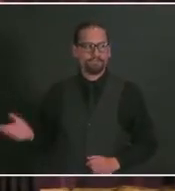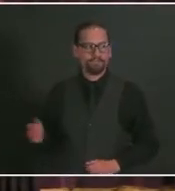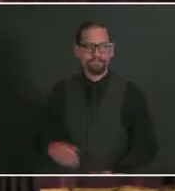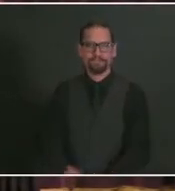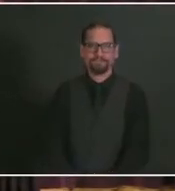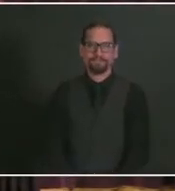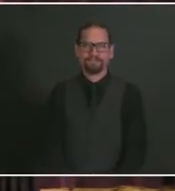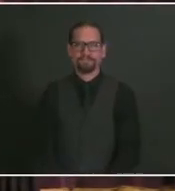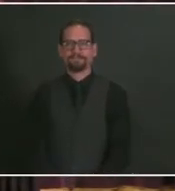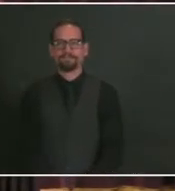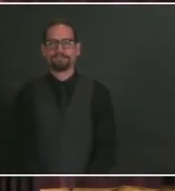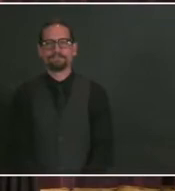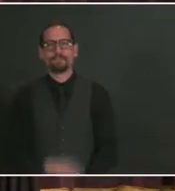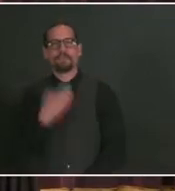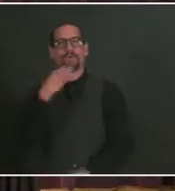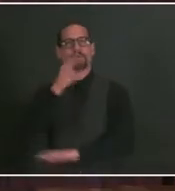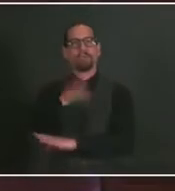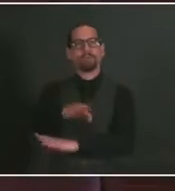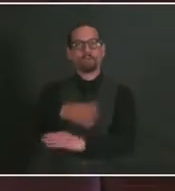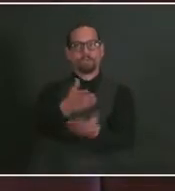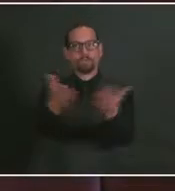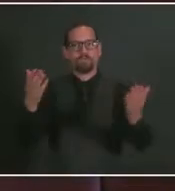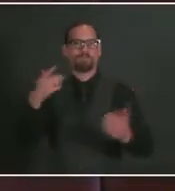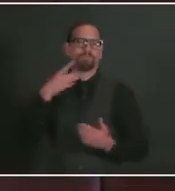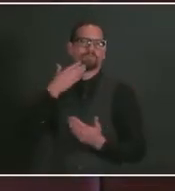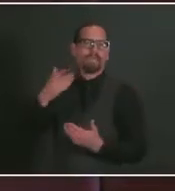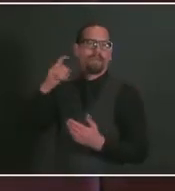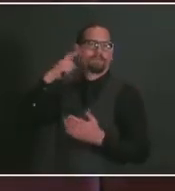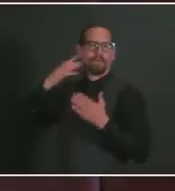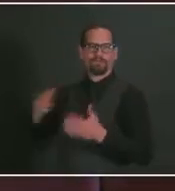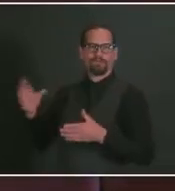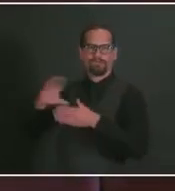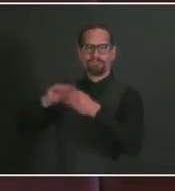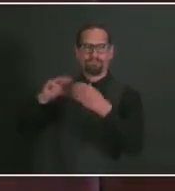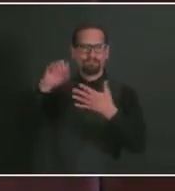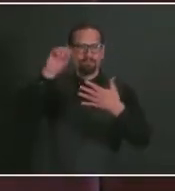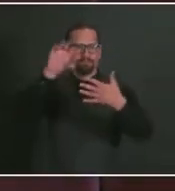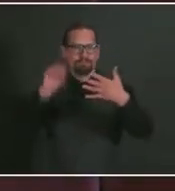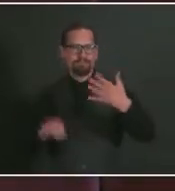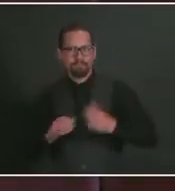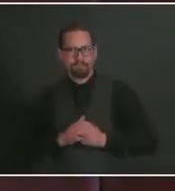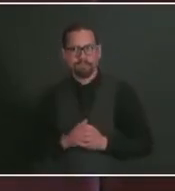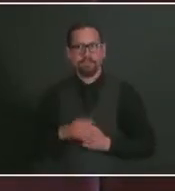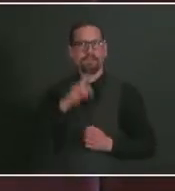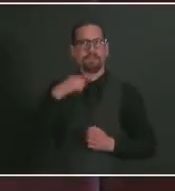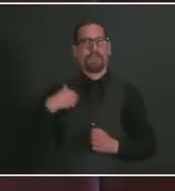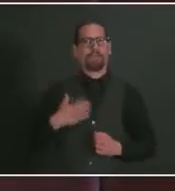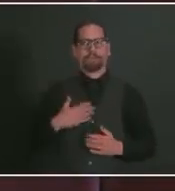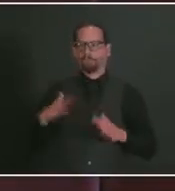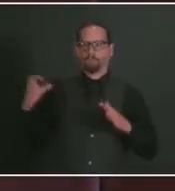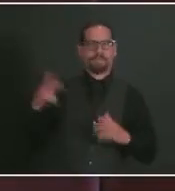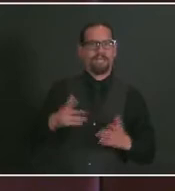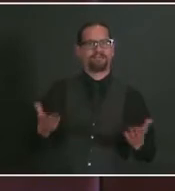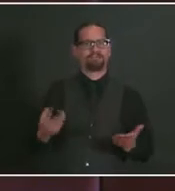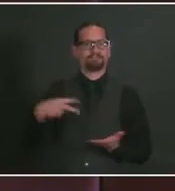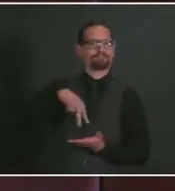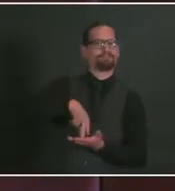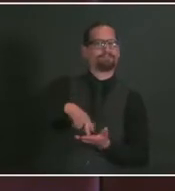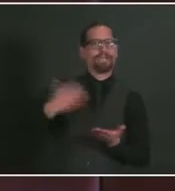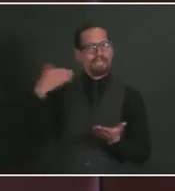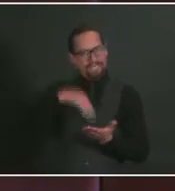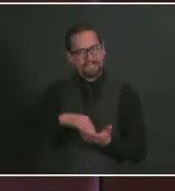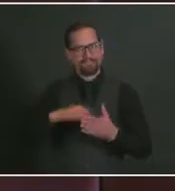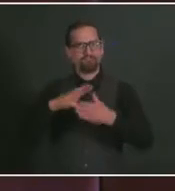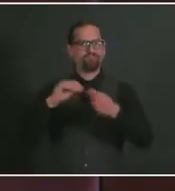Good afternoon. Thank you, Governor, for those updates. I'm happy to be back again this week. I want to start off by saying that things continue to get